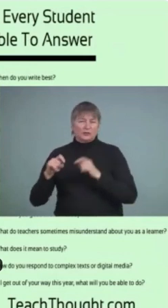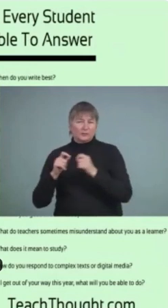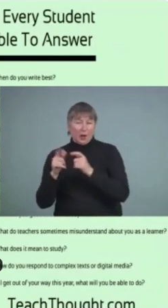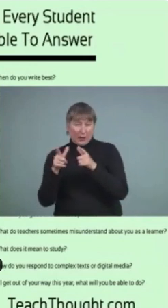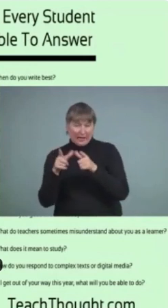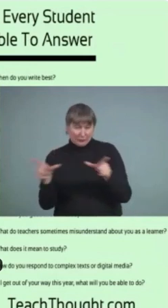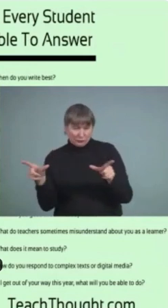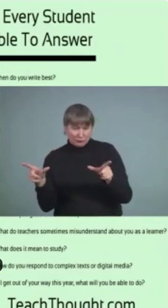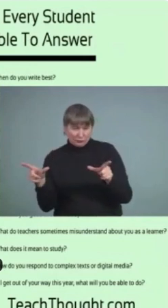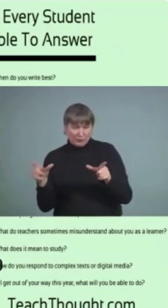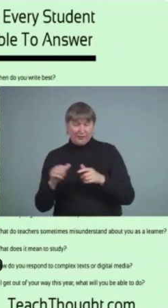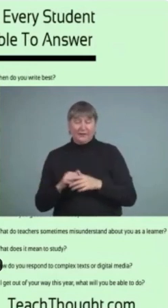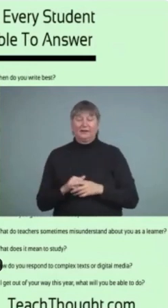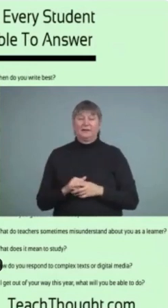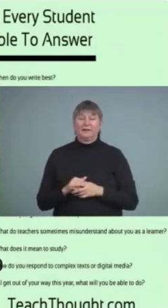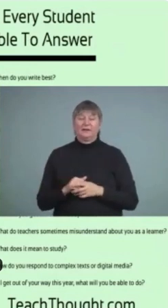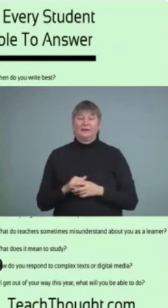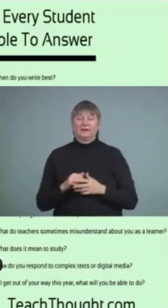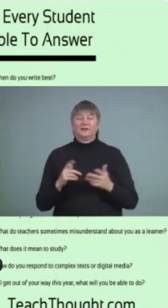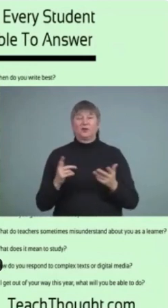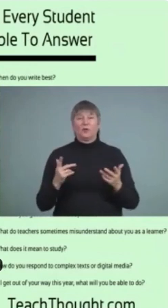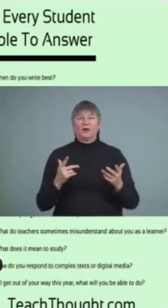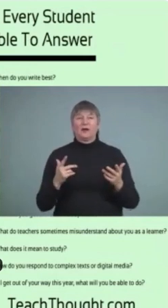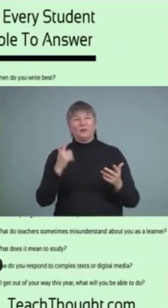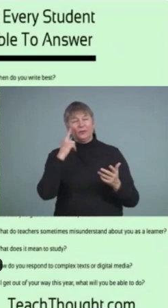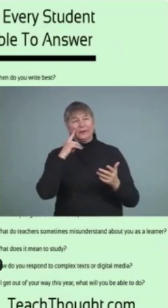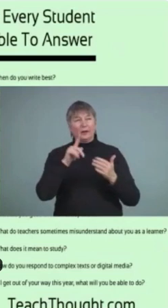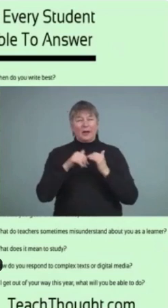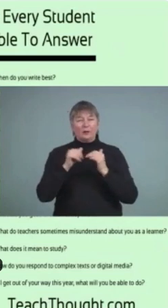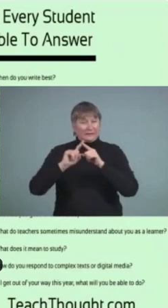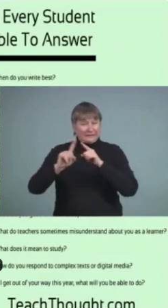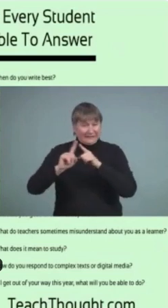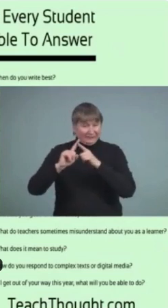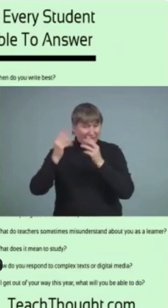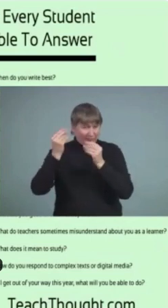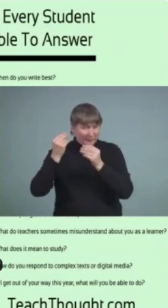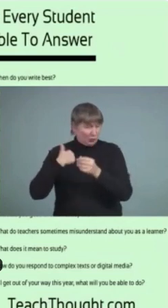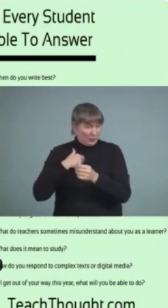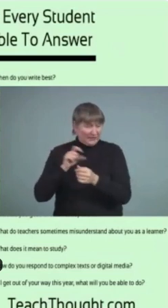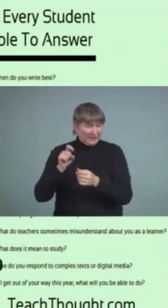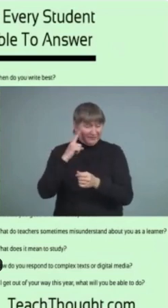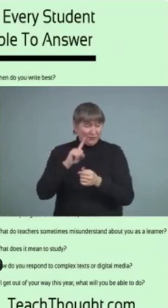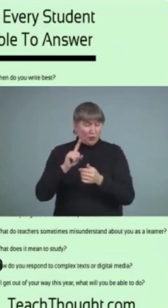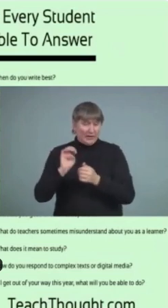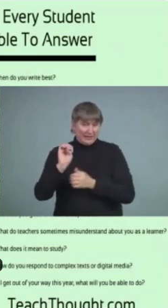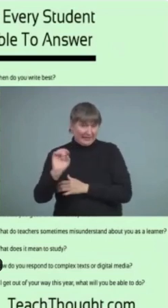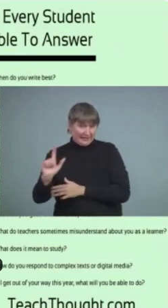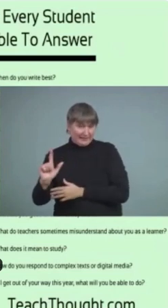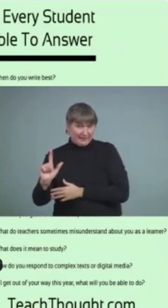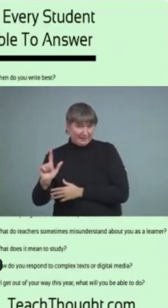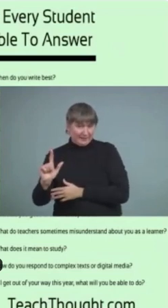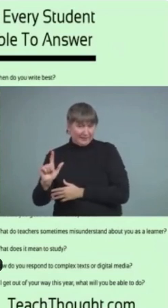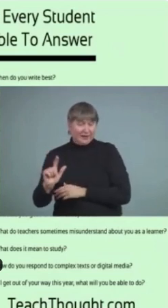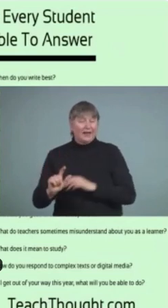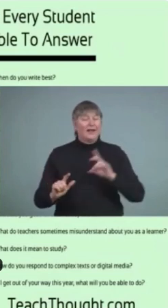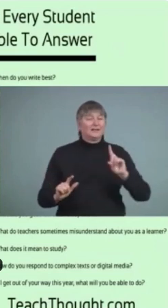about sort of this interdisciplinary information that we need when we're dealing with an English language learner who is deaf and hard